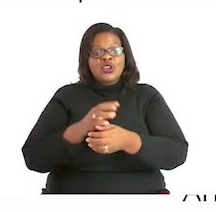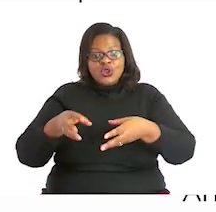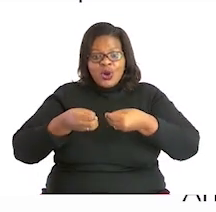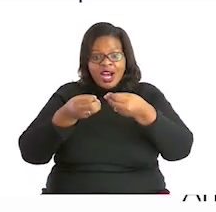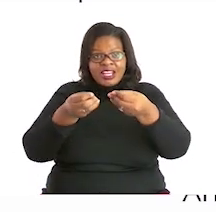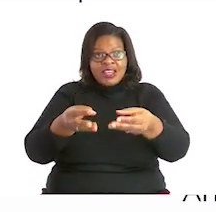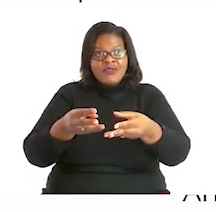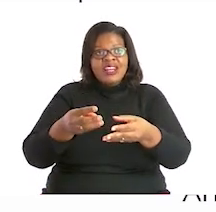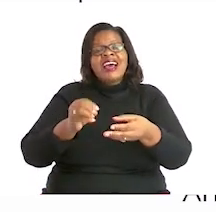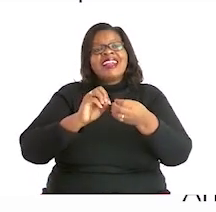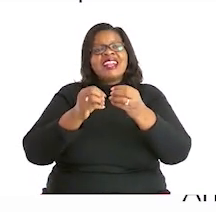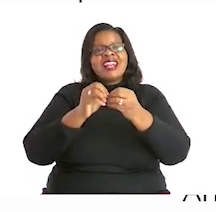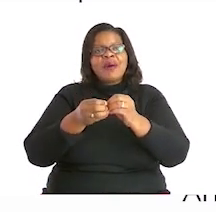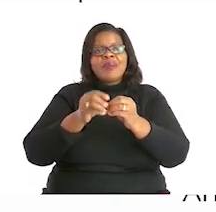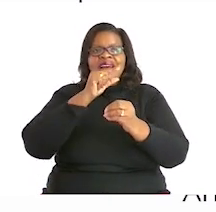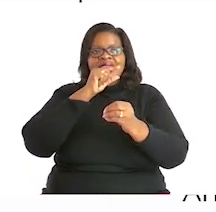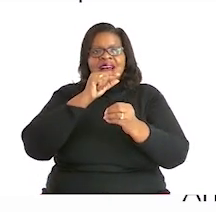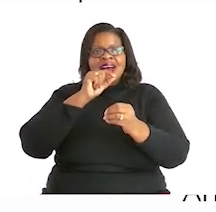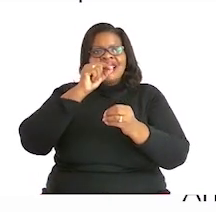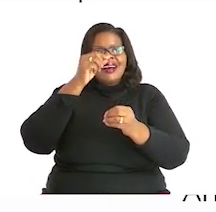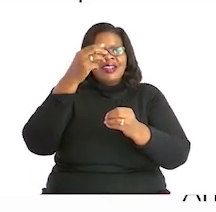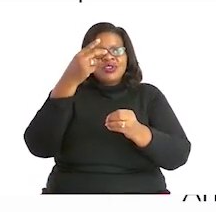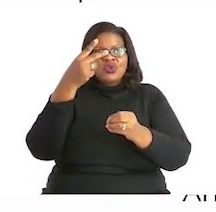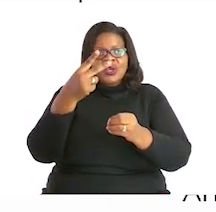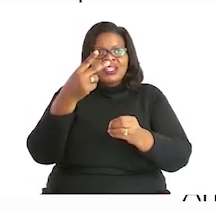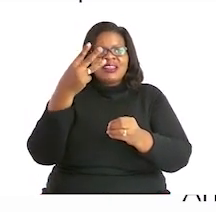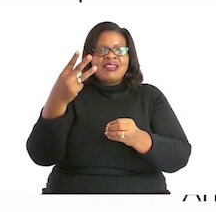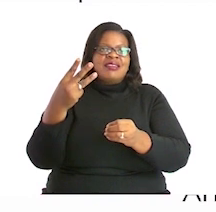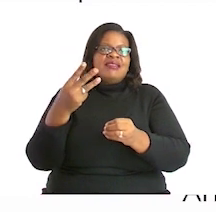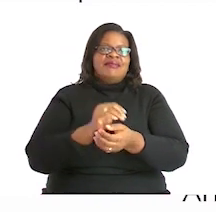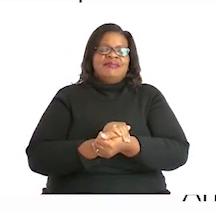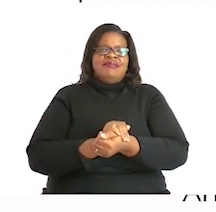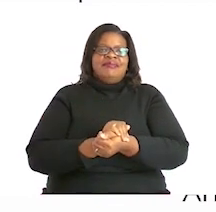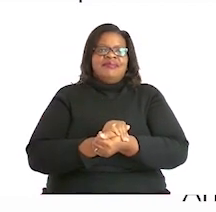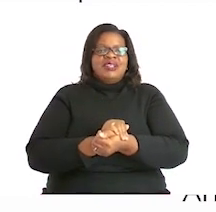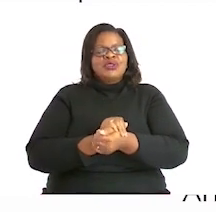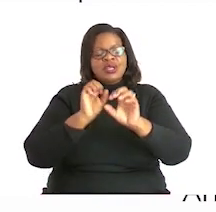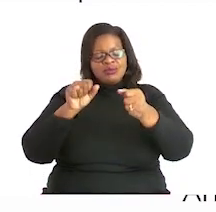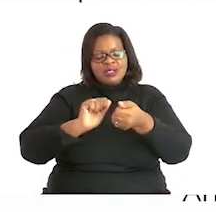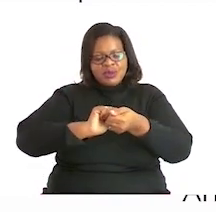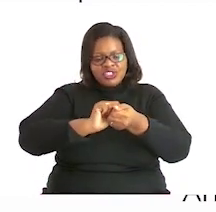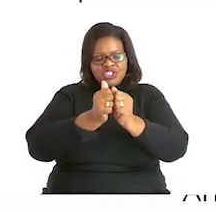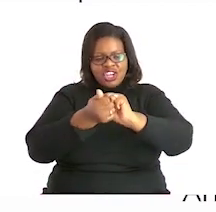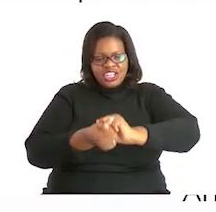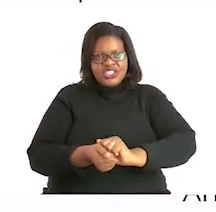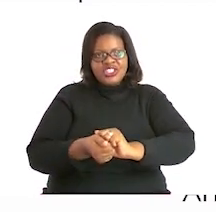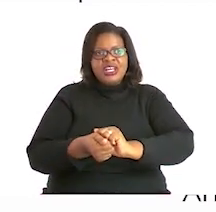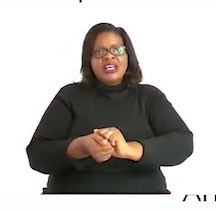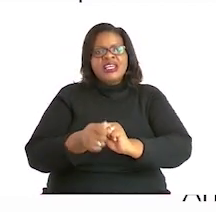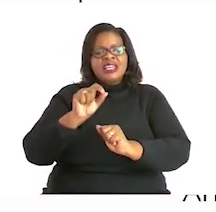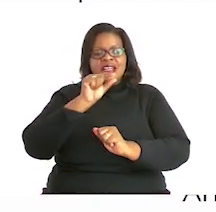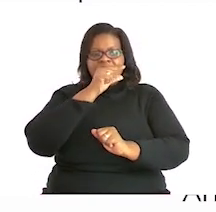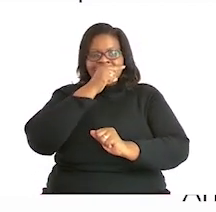23. So, they want me to write it in words. Now, it's always easy to write a number in words, because